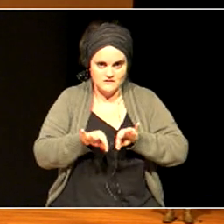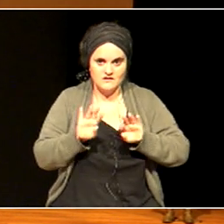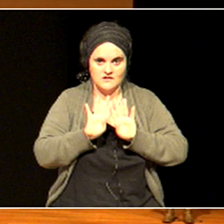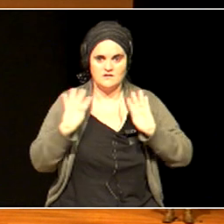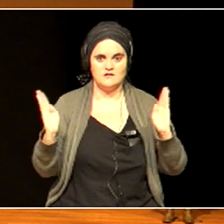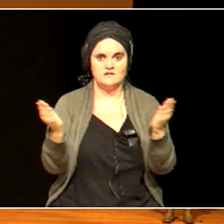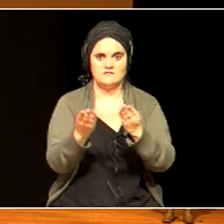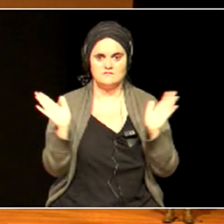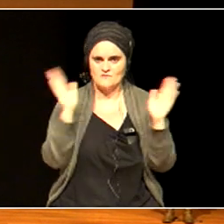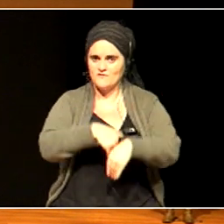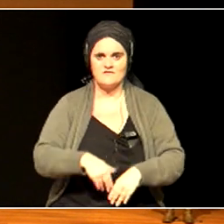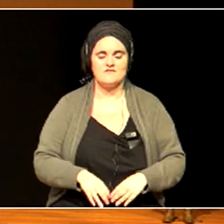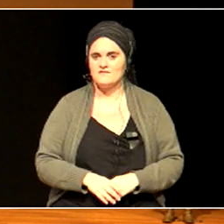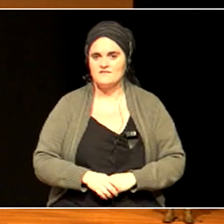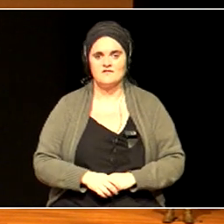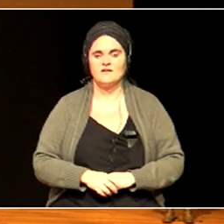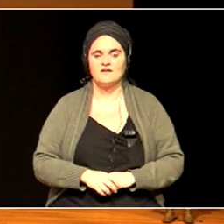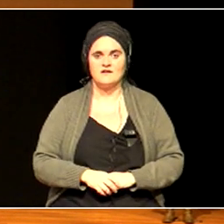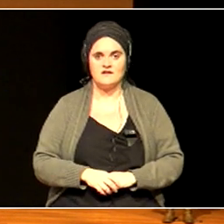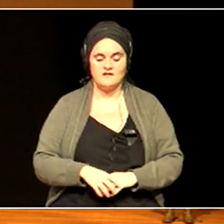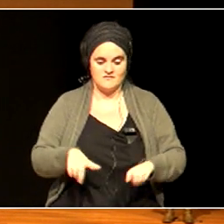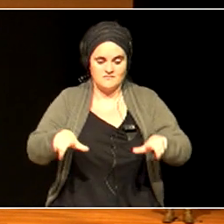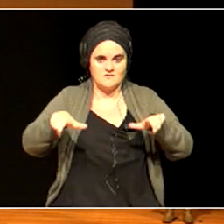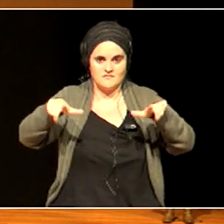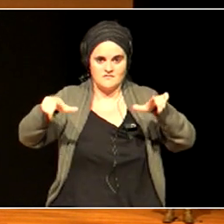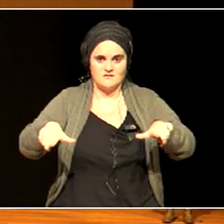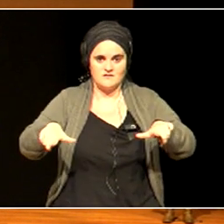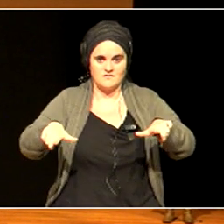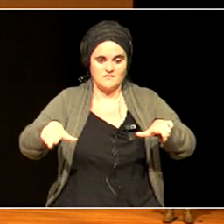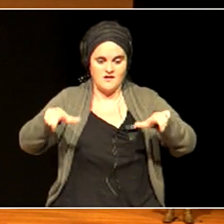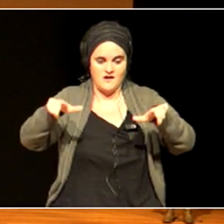the planet. A classroom is the universe.